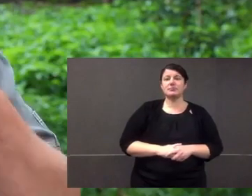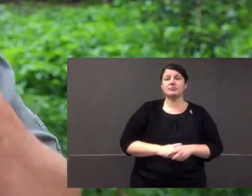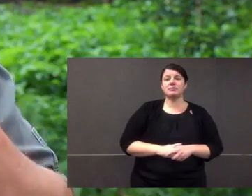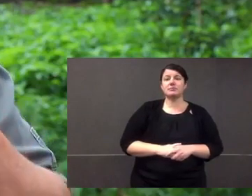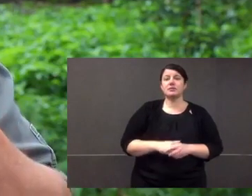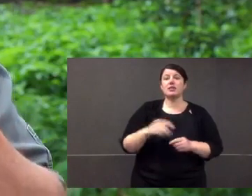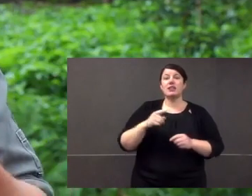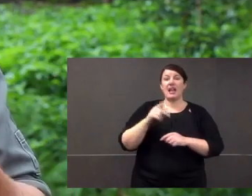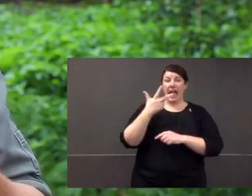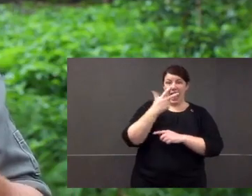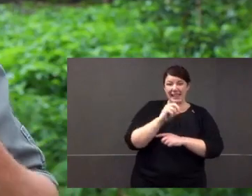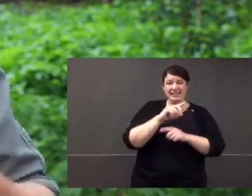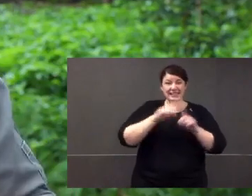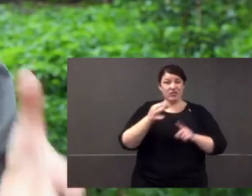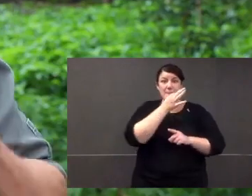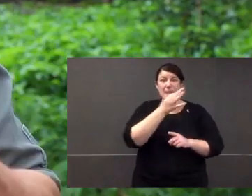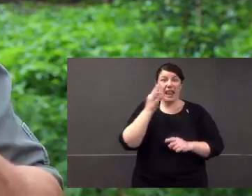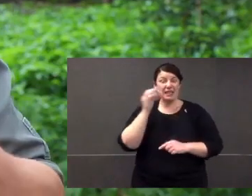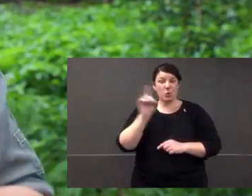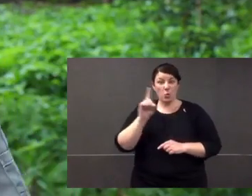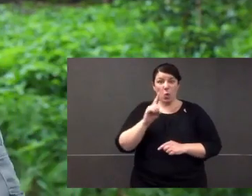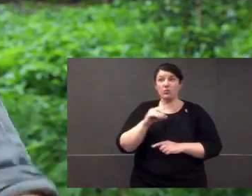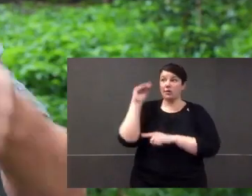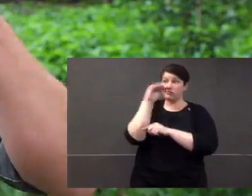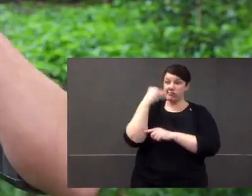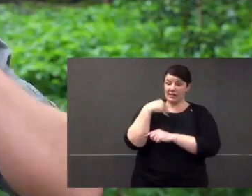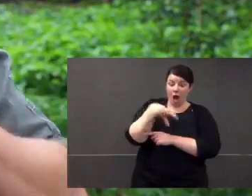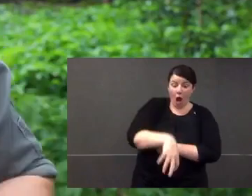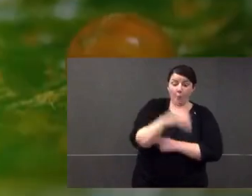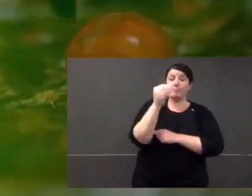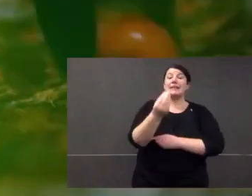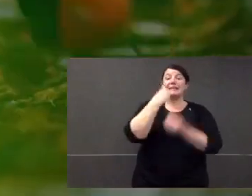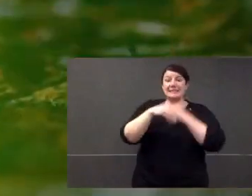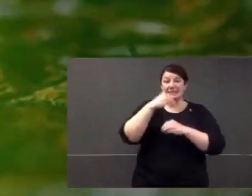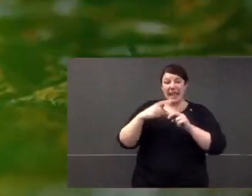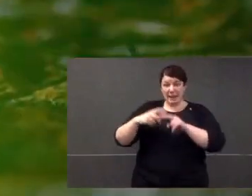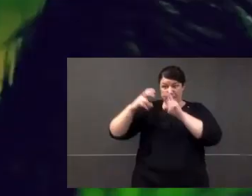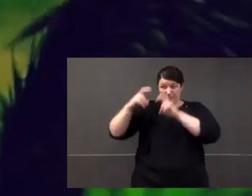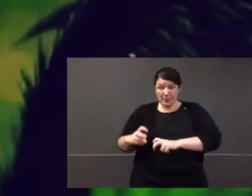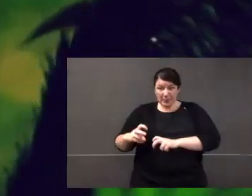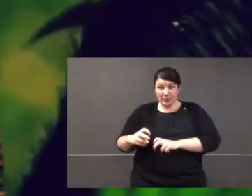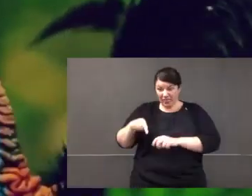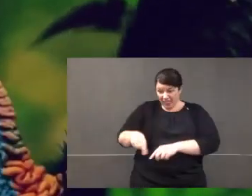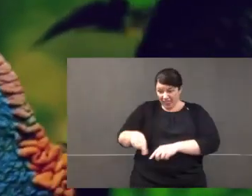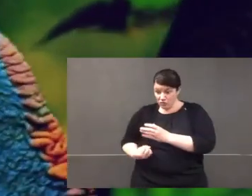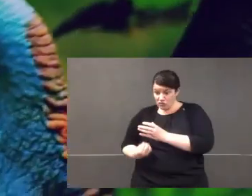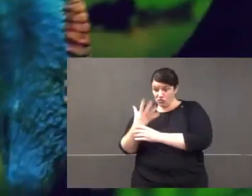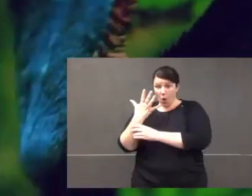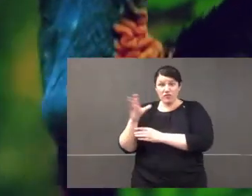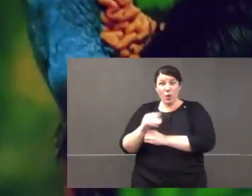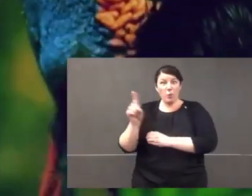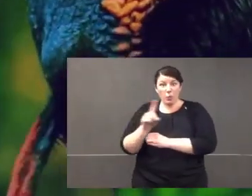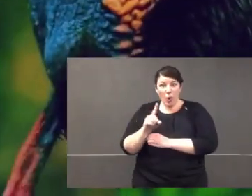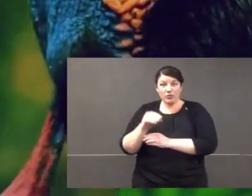Their seeds or their fruits must be eaten by a cassowary and then pooped out so that they can